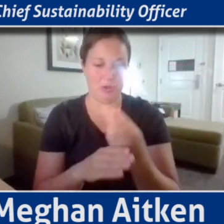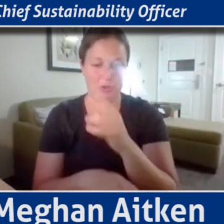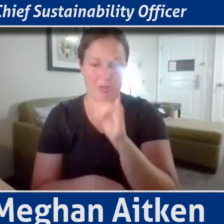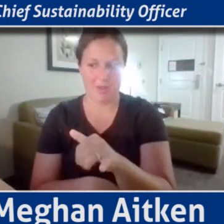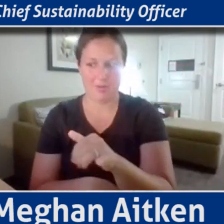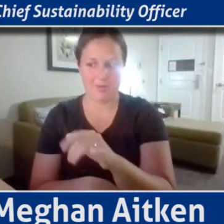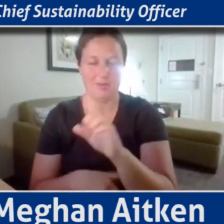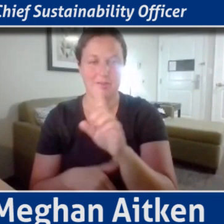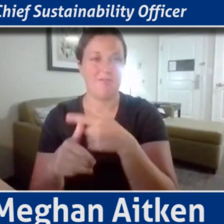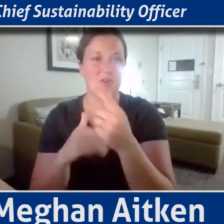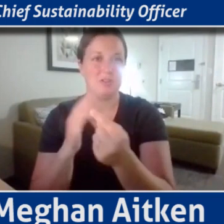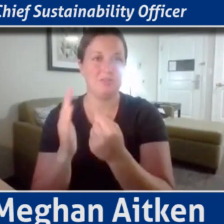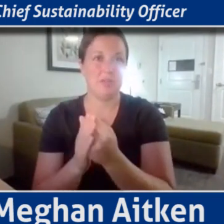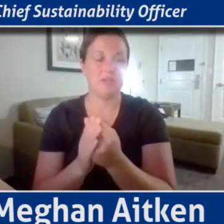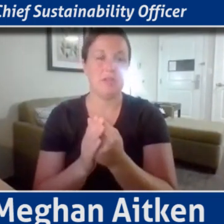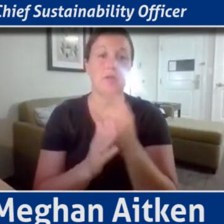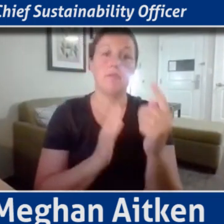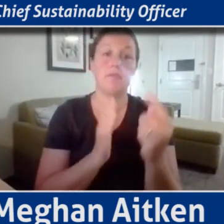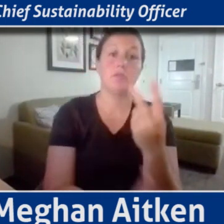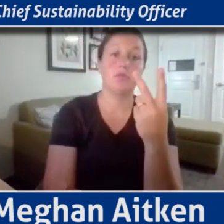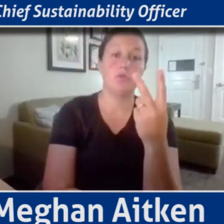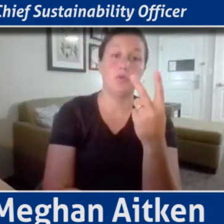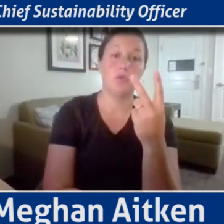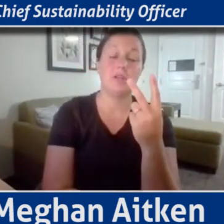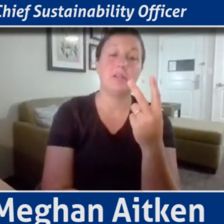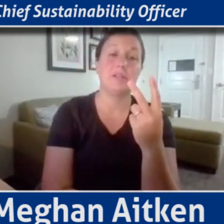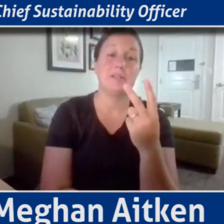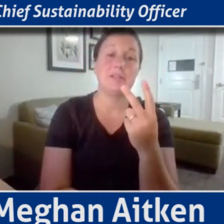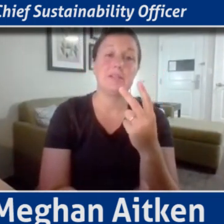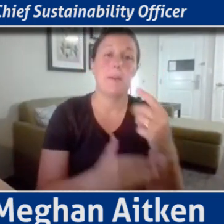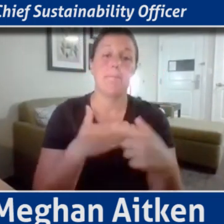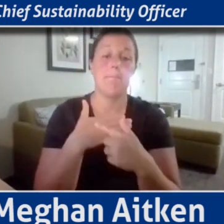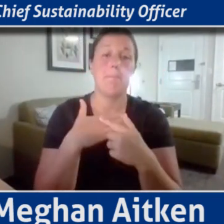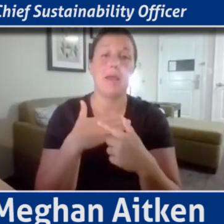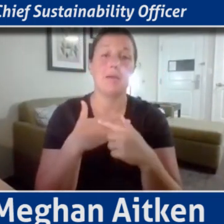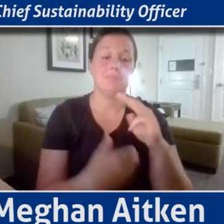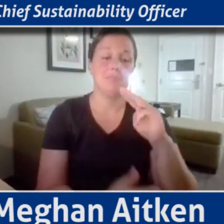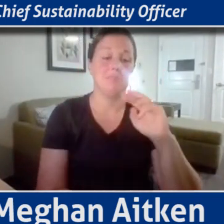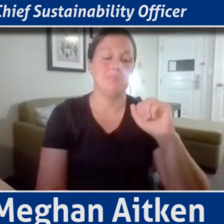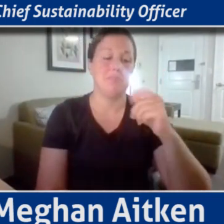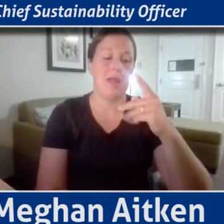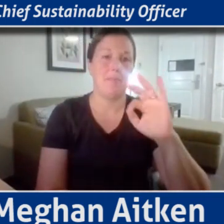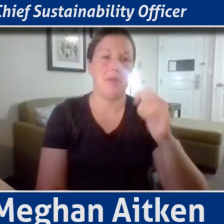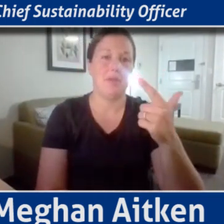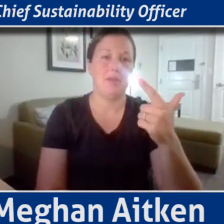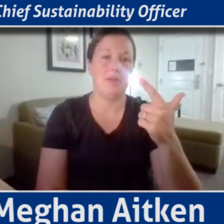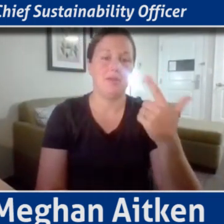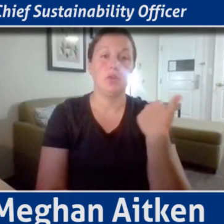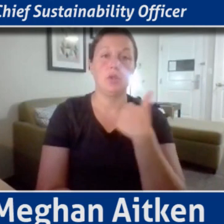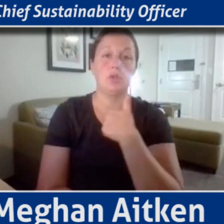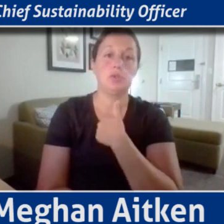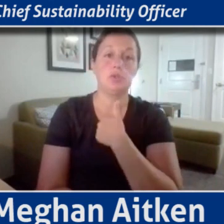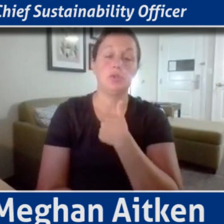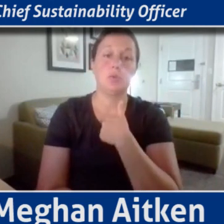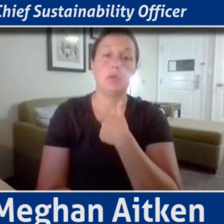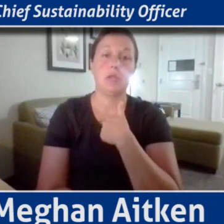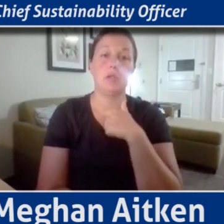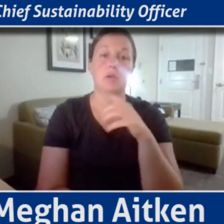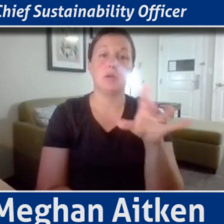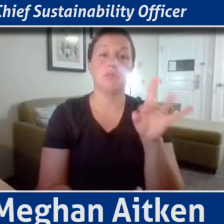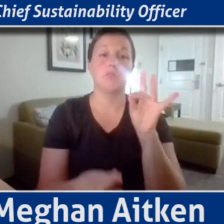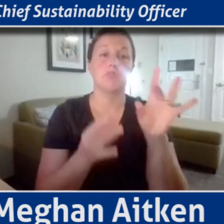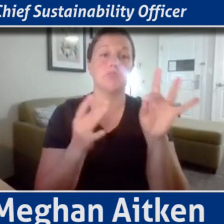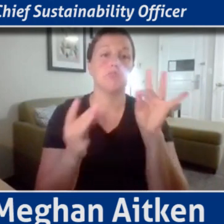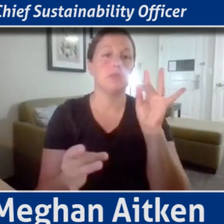that's the phase we're currently in now. We're just finishing up. Mapping is where we are taking all Pittsburgh goals,